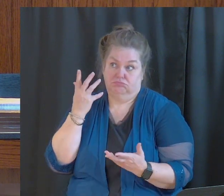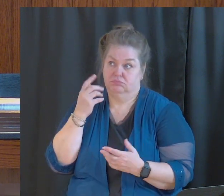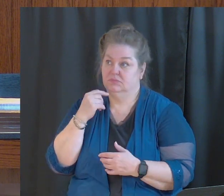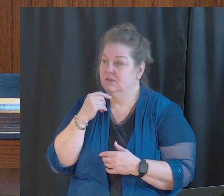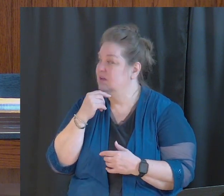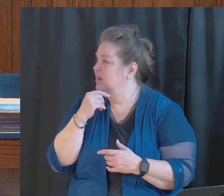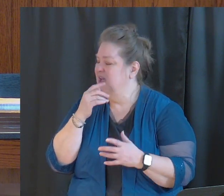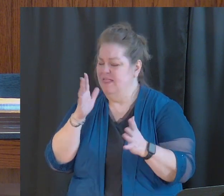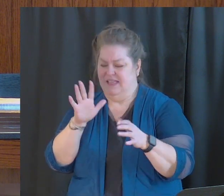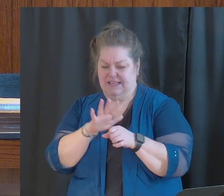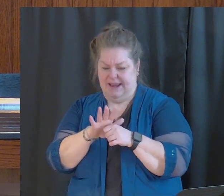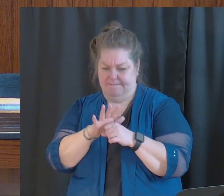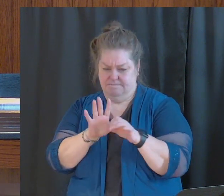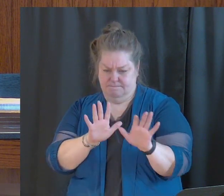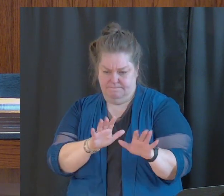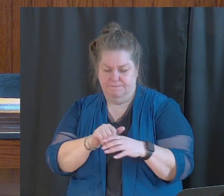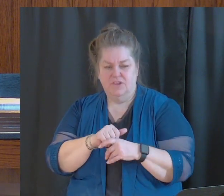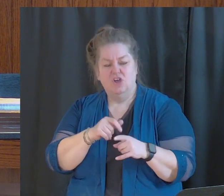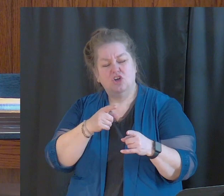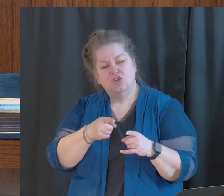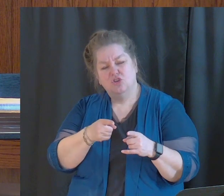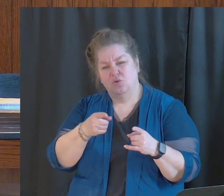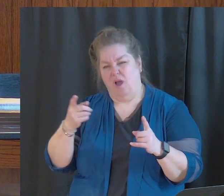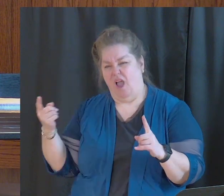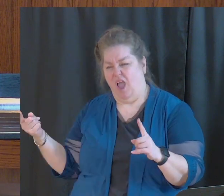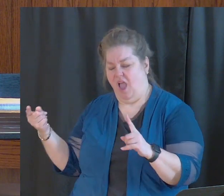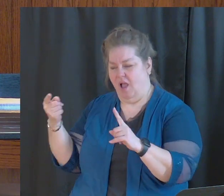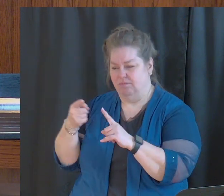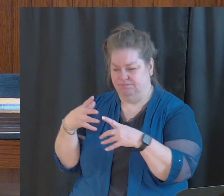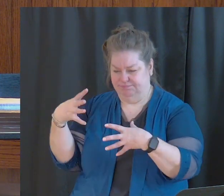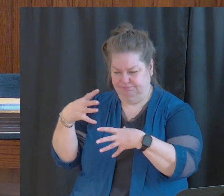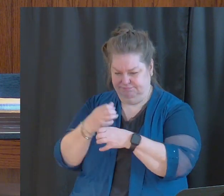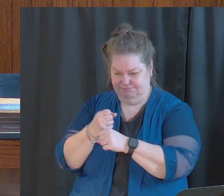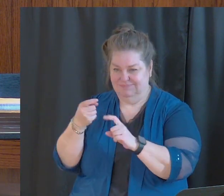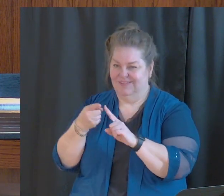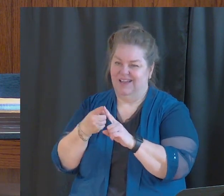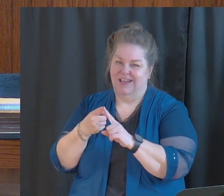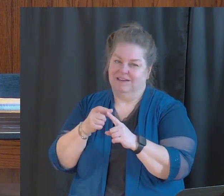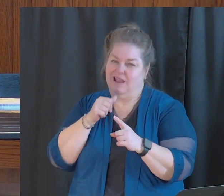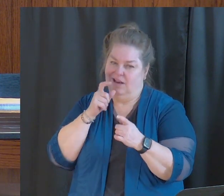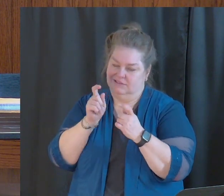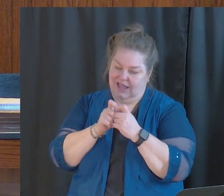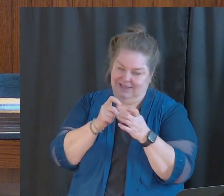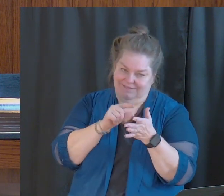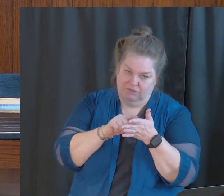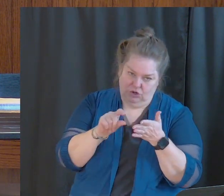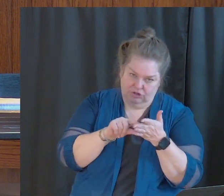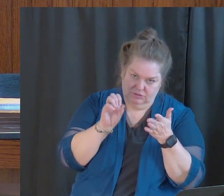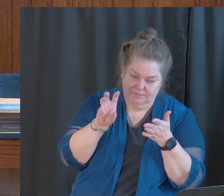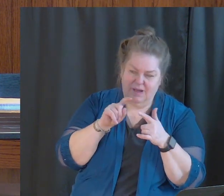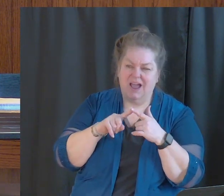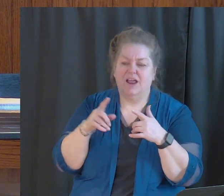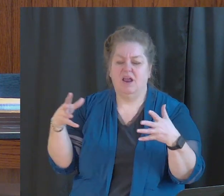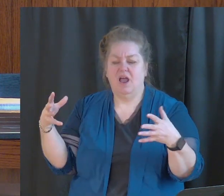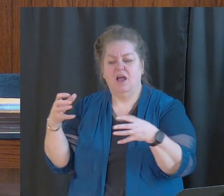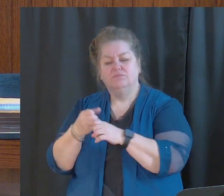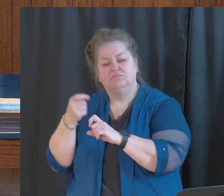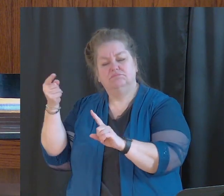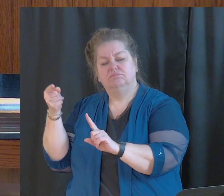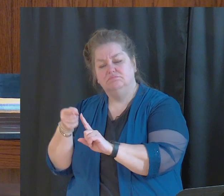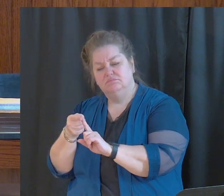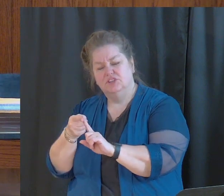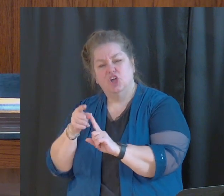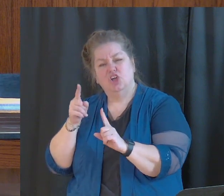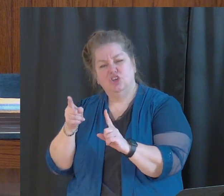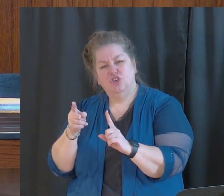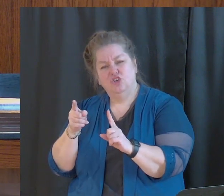What you're telling me now, in essence, and I'm paraphrasing what Felix is actually saying in his response to Paul's, what you're telling me now, you're